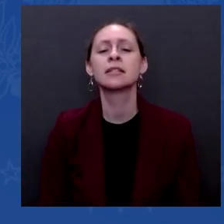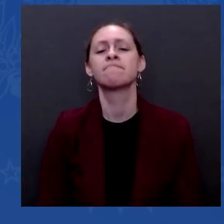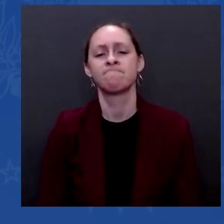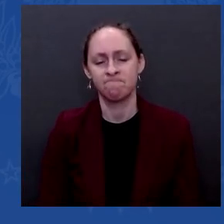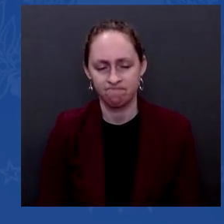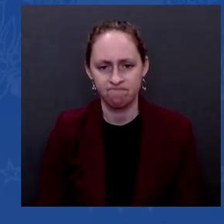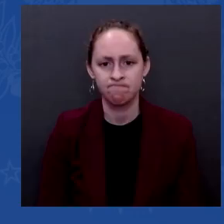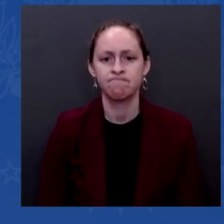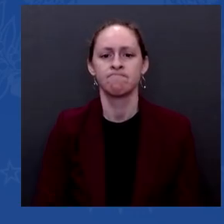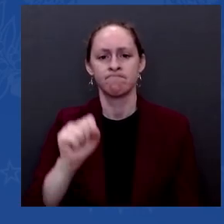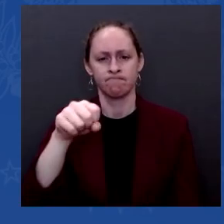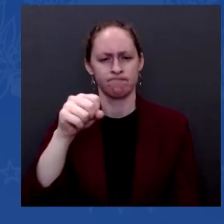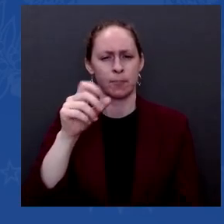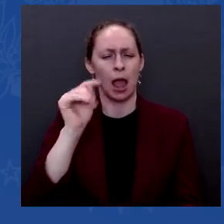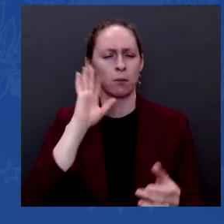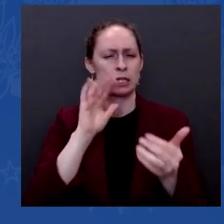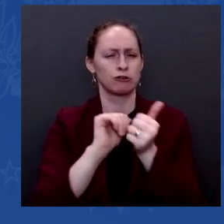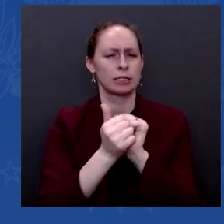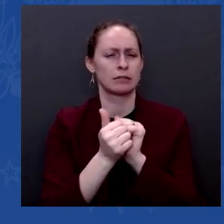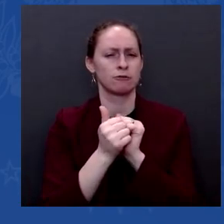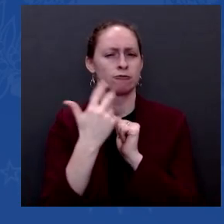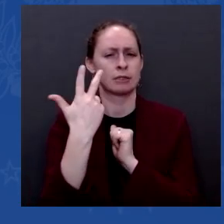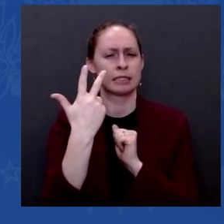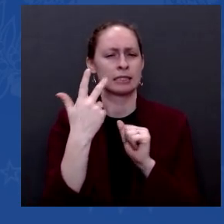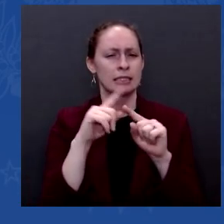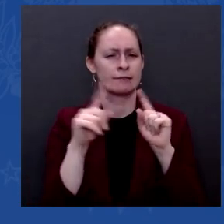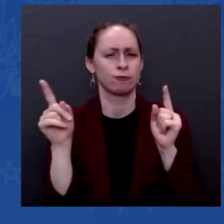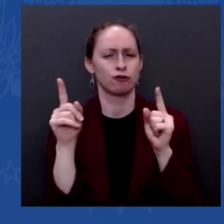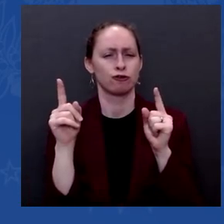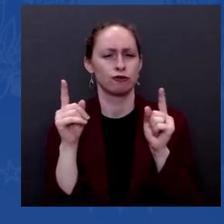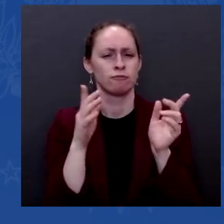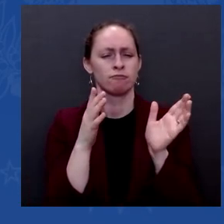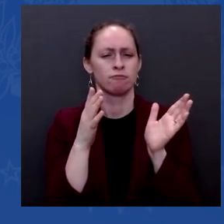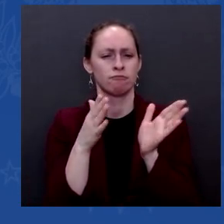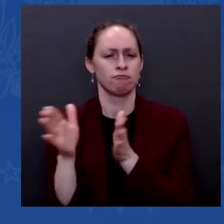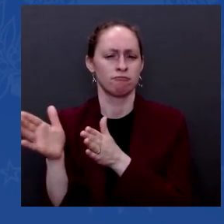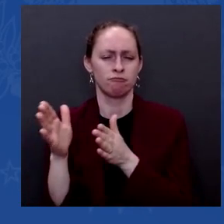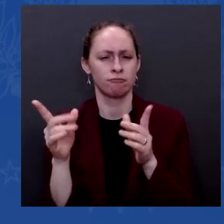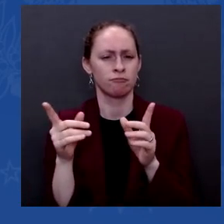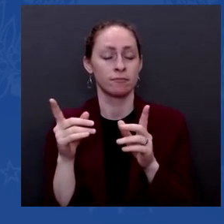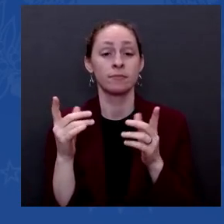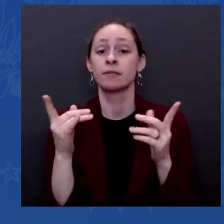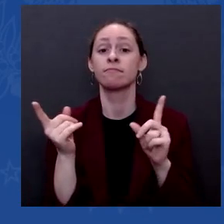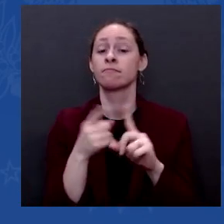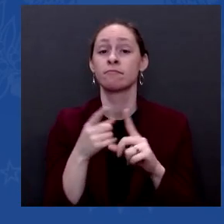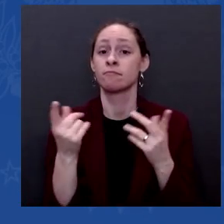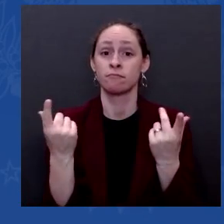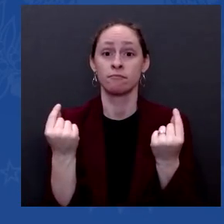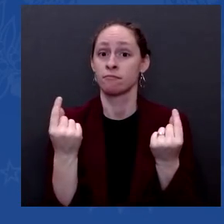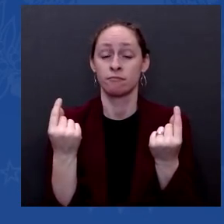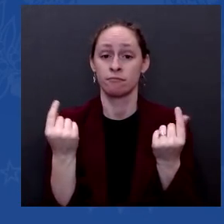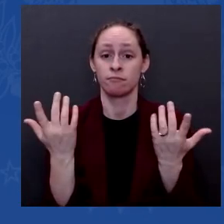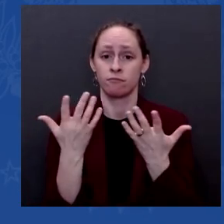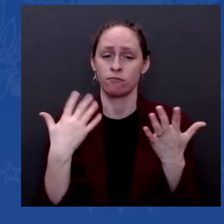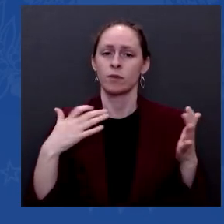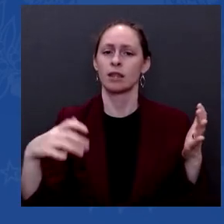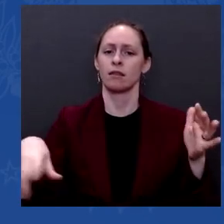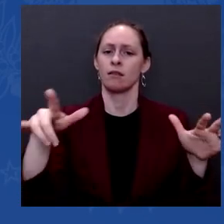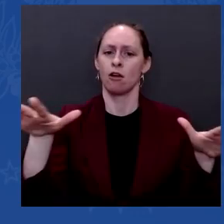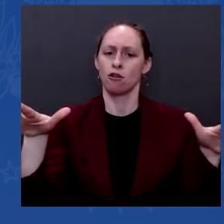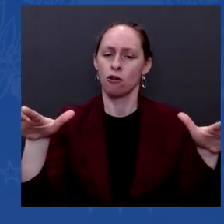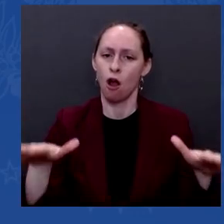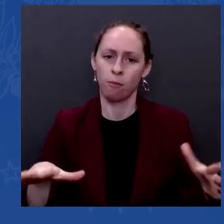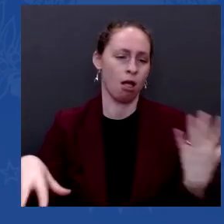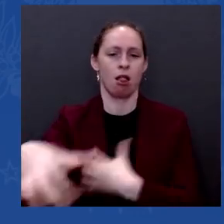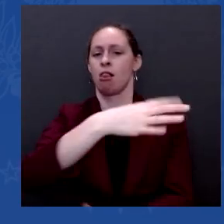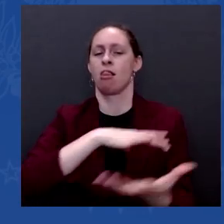critical crisis out of the way in the sense of knowing exactly where we're going. Number one, I'm going get